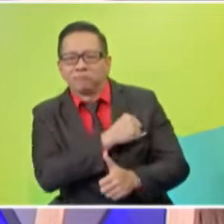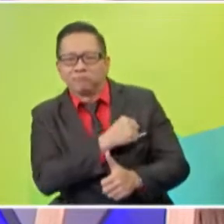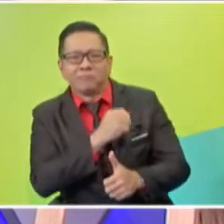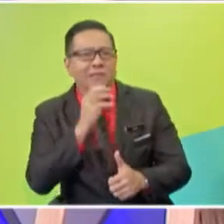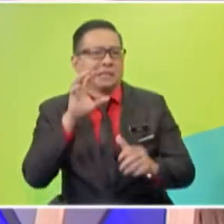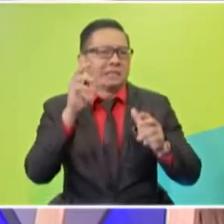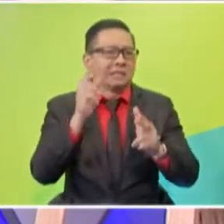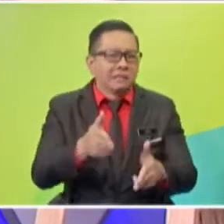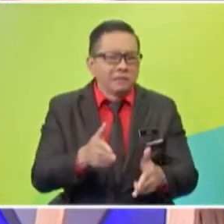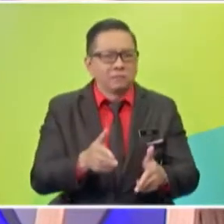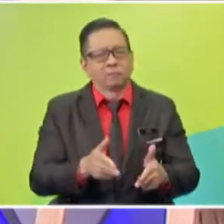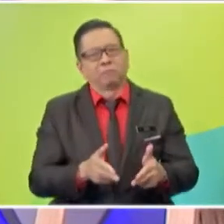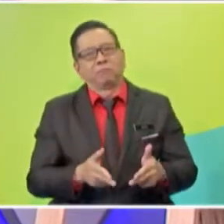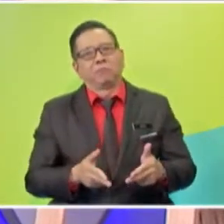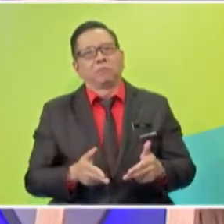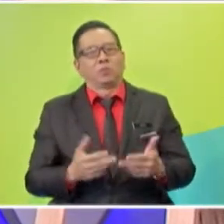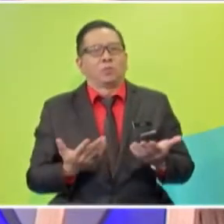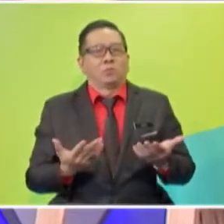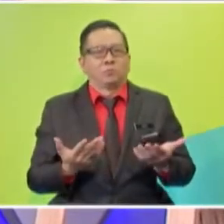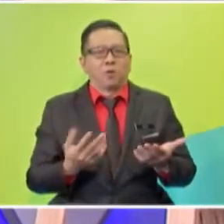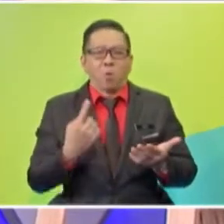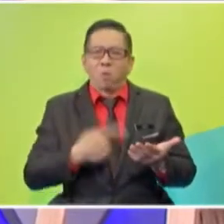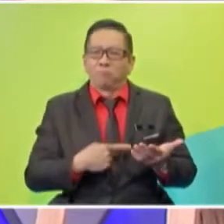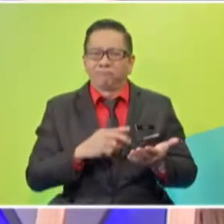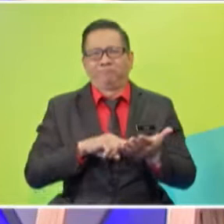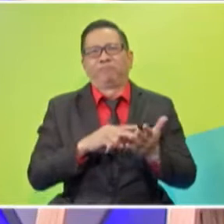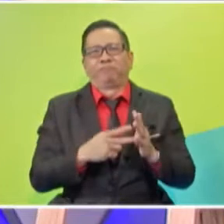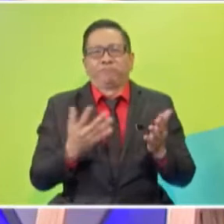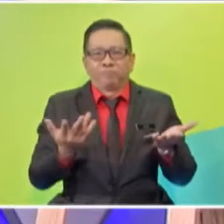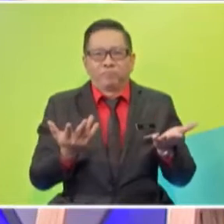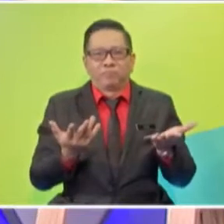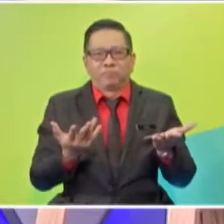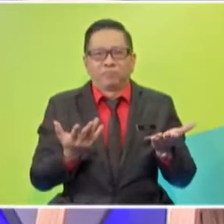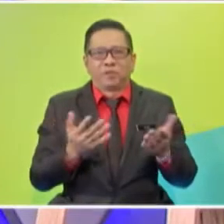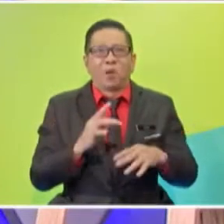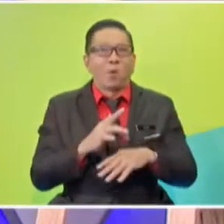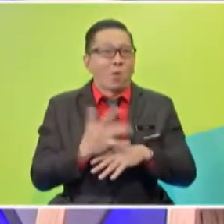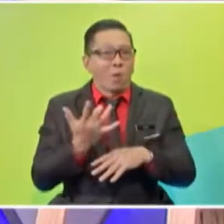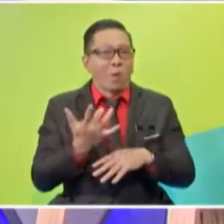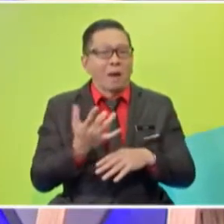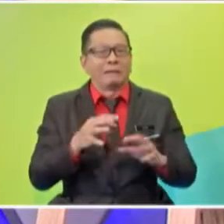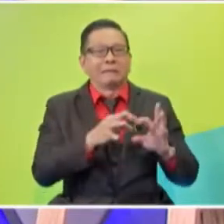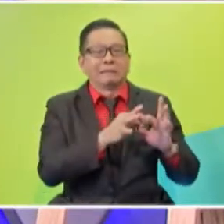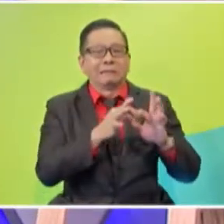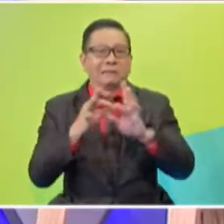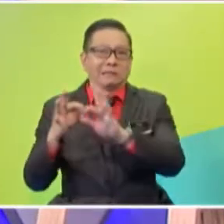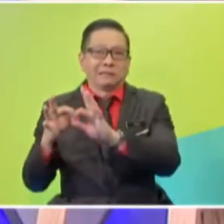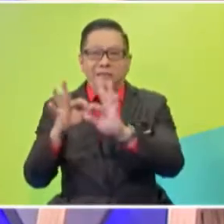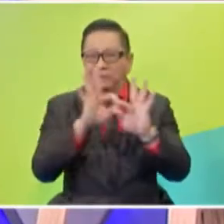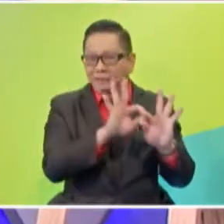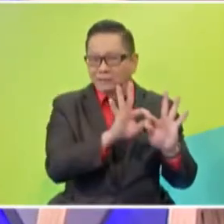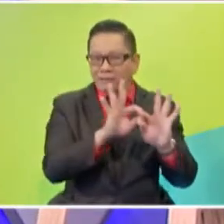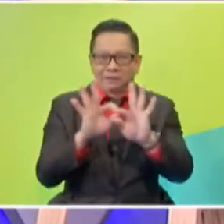meat, all that. So, you think what is that? Actually, that we call interaction. When one animal